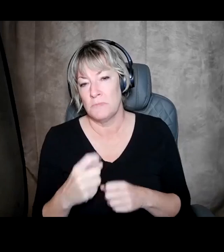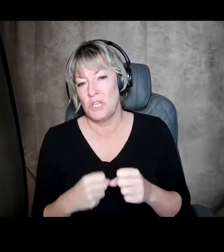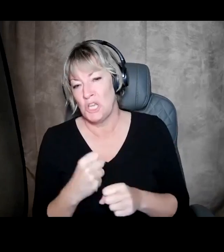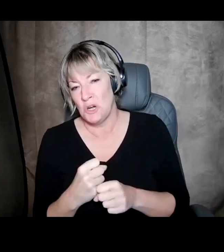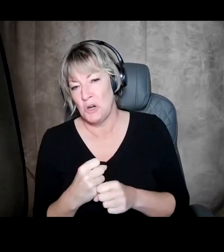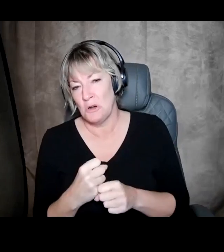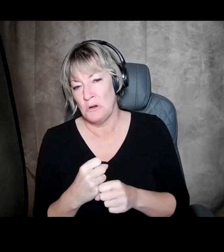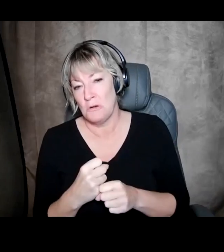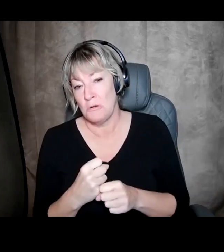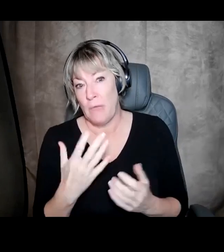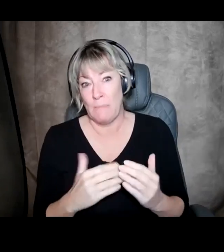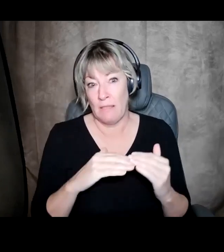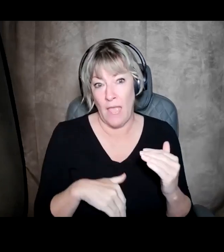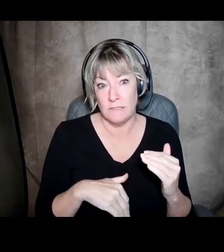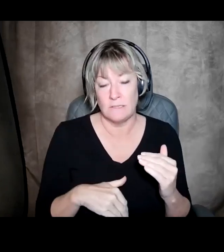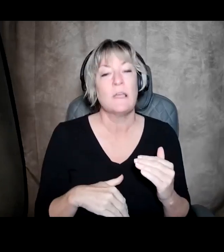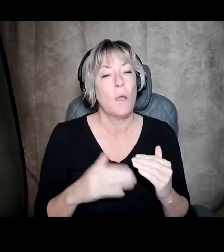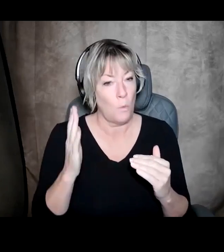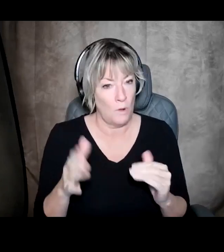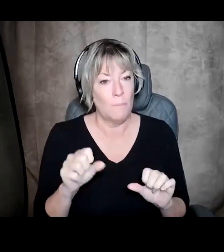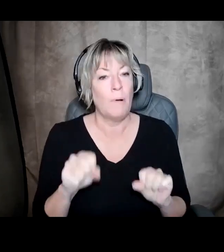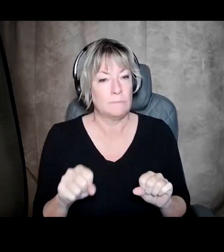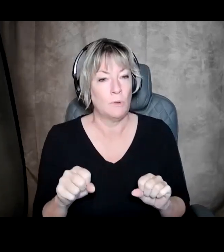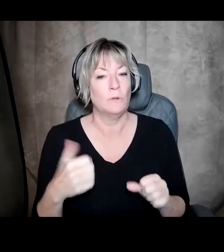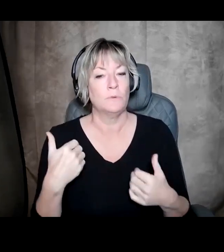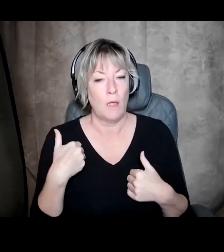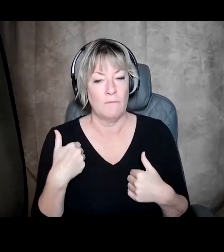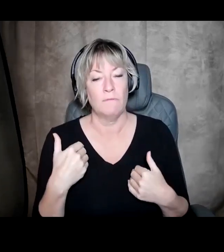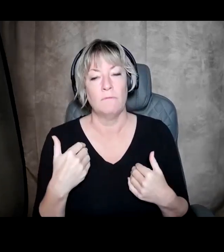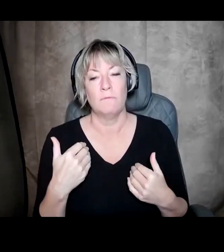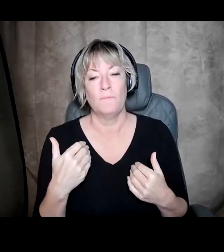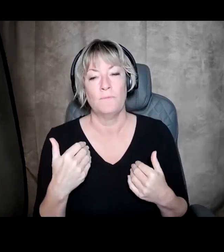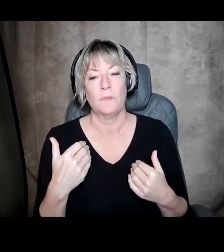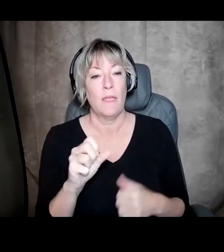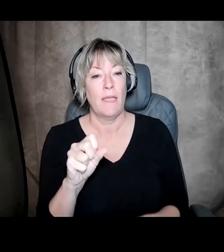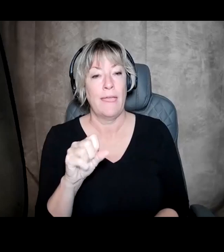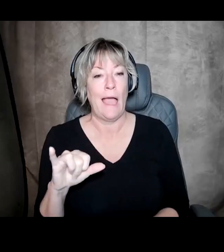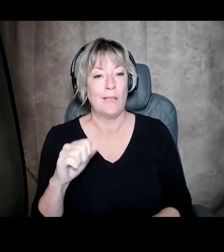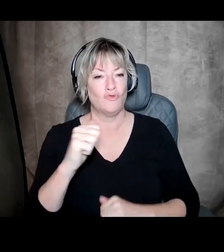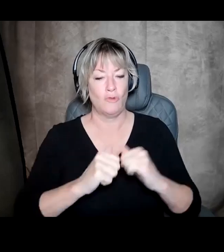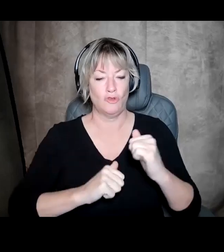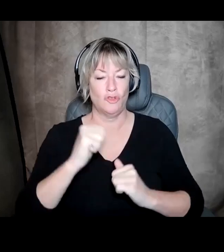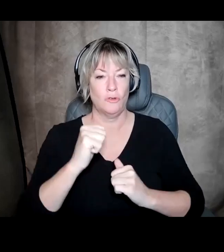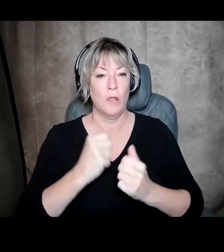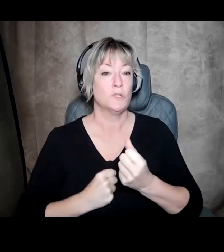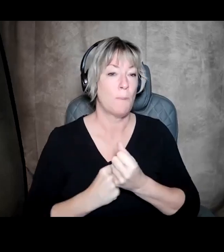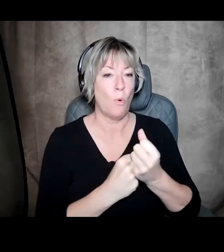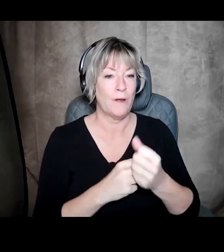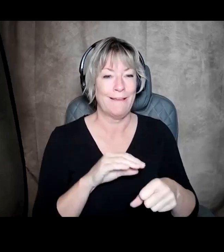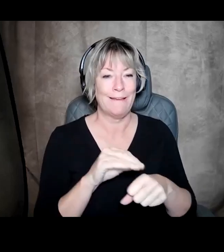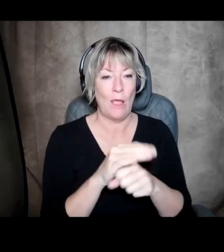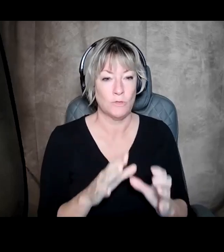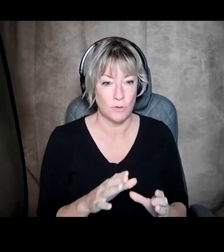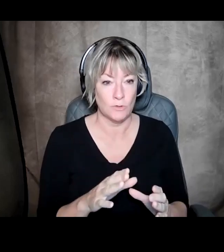if not months, it's going to be possible for us to have a AI structure supporting our counselors in such a way